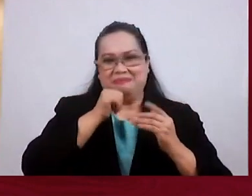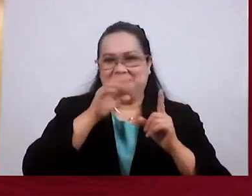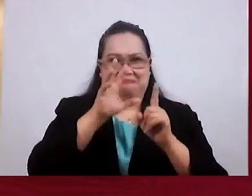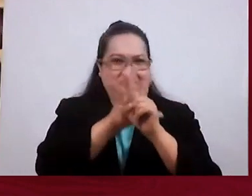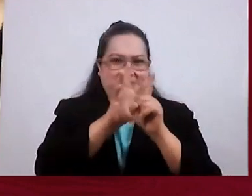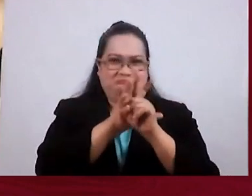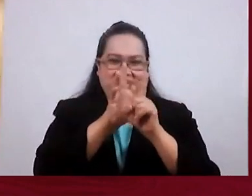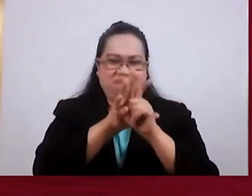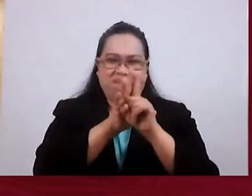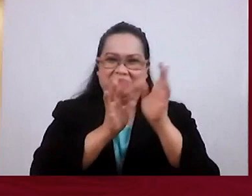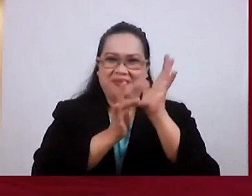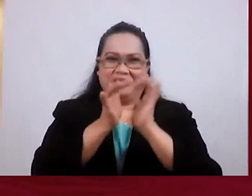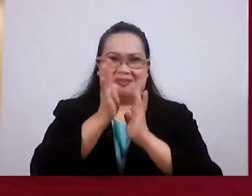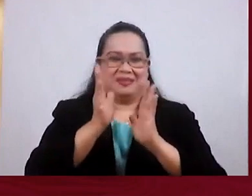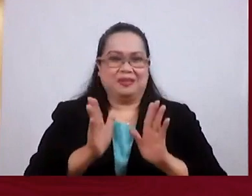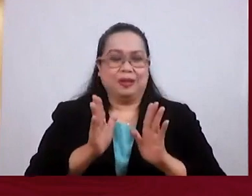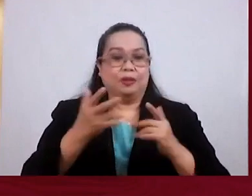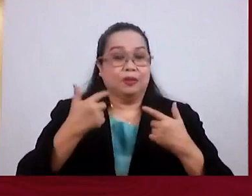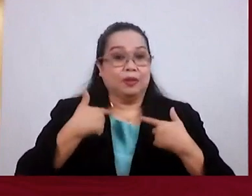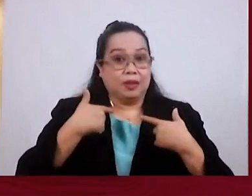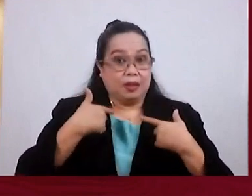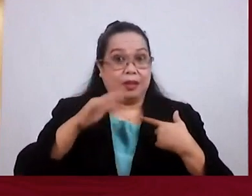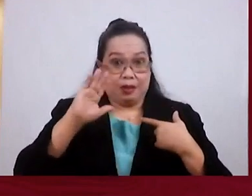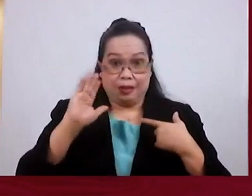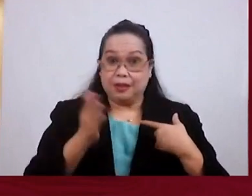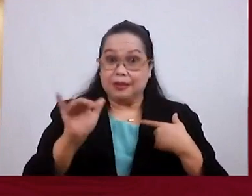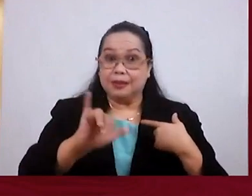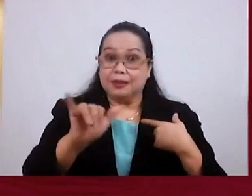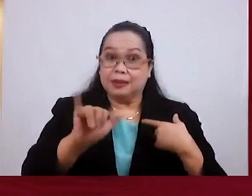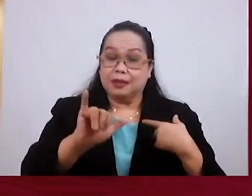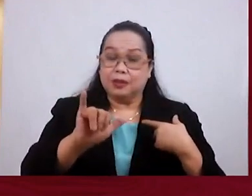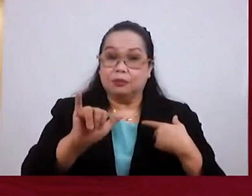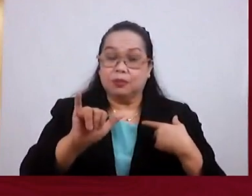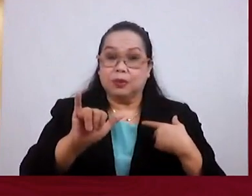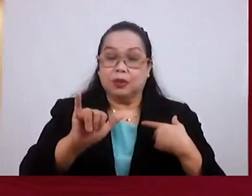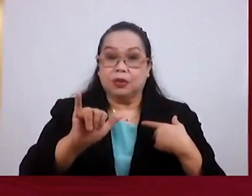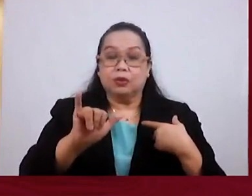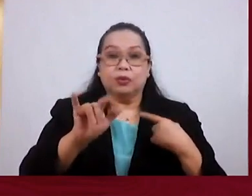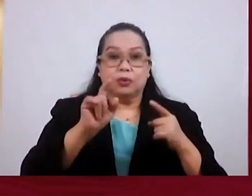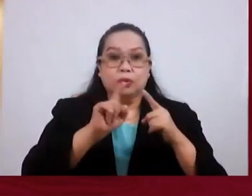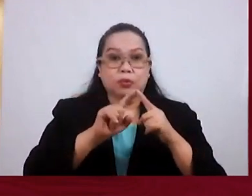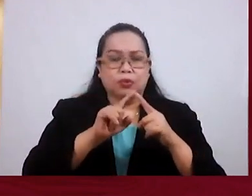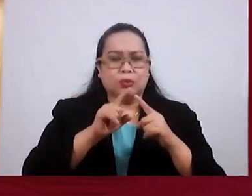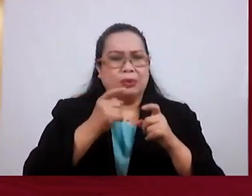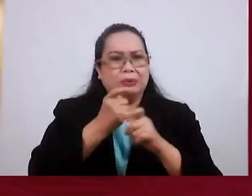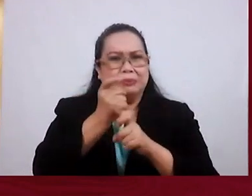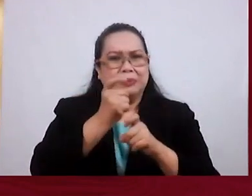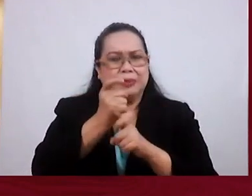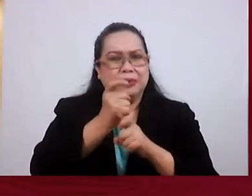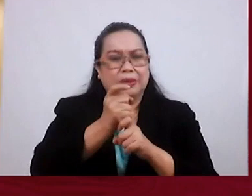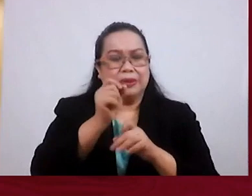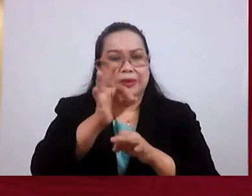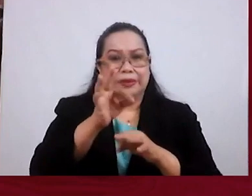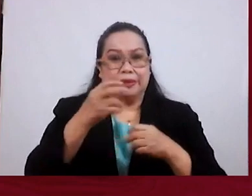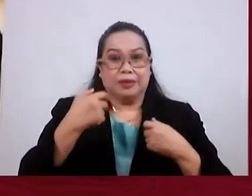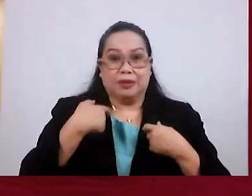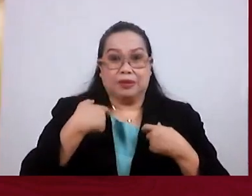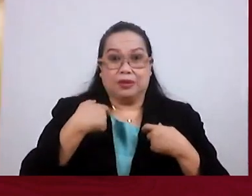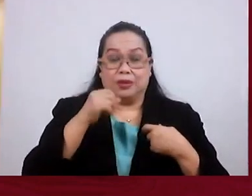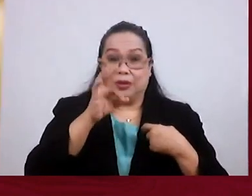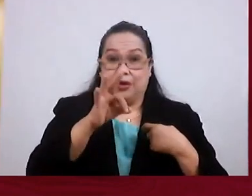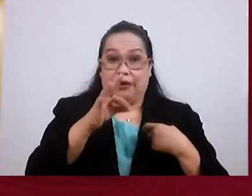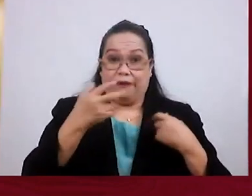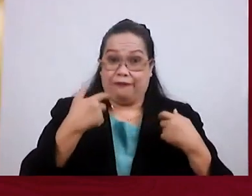to be a Christian. Perhaps because it was to reap persecution to be a Christian. It was